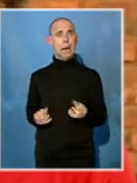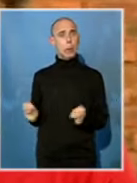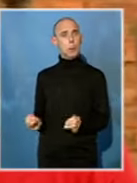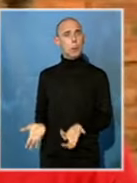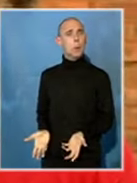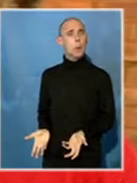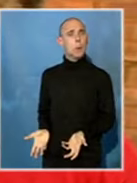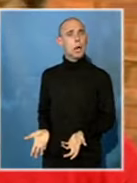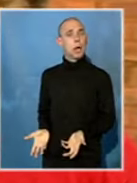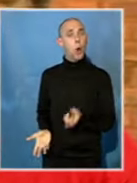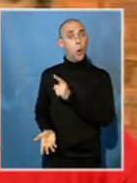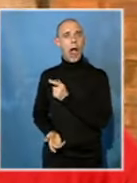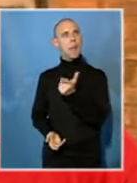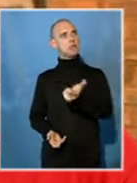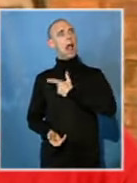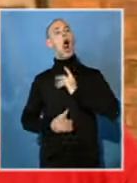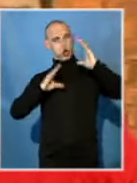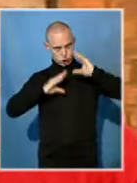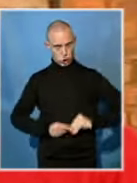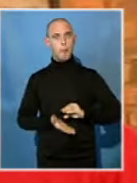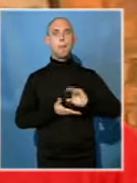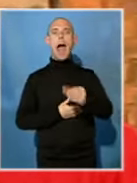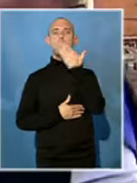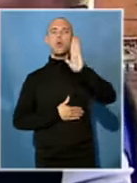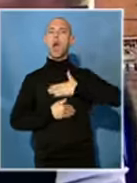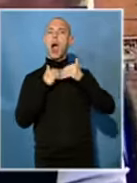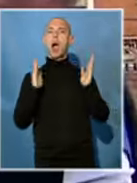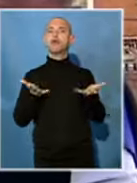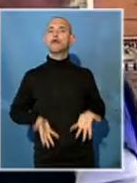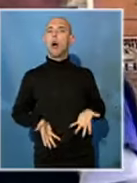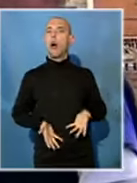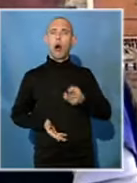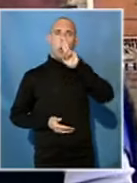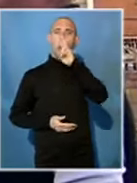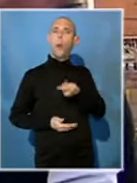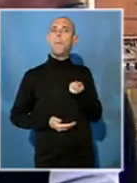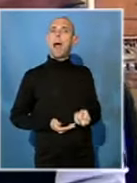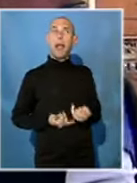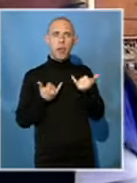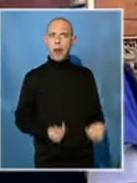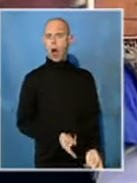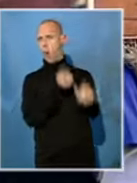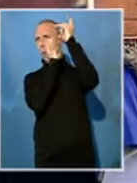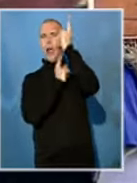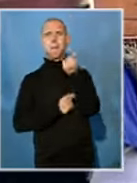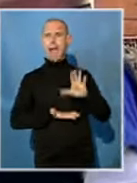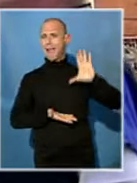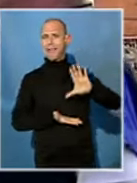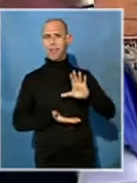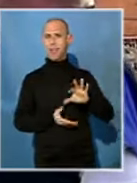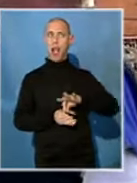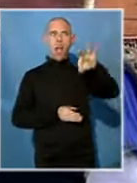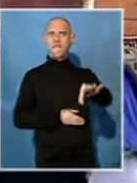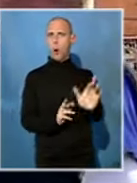because they told us, stop paying, the houses is yours. Simanga did his best to sidestep Lena's